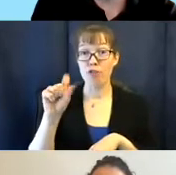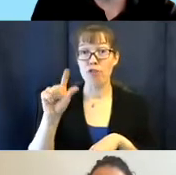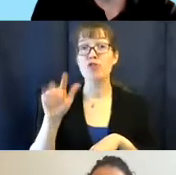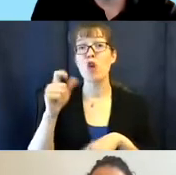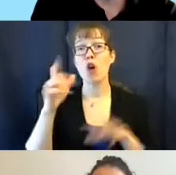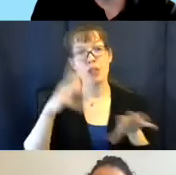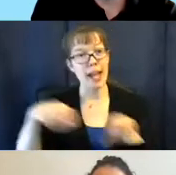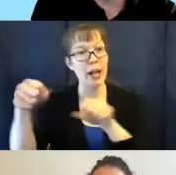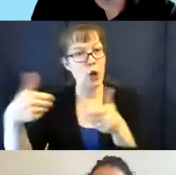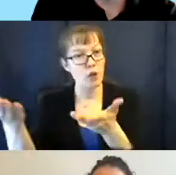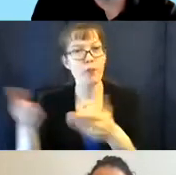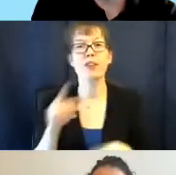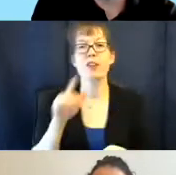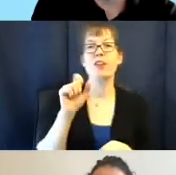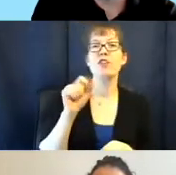you very much, Sherry.